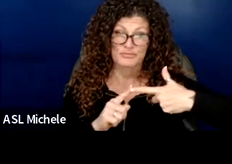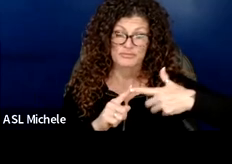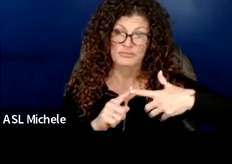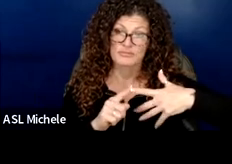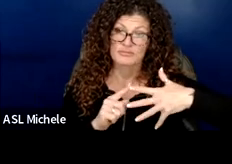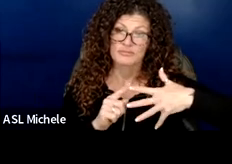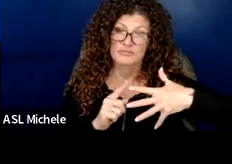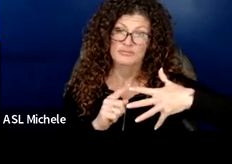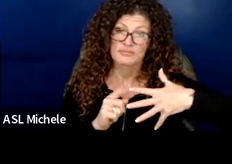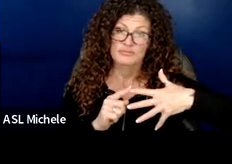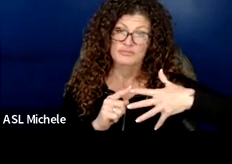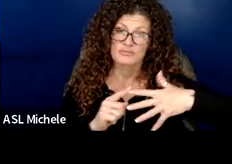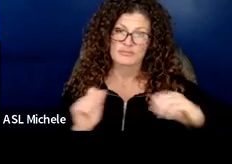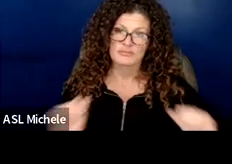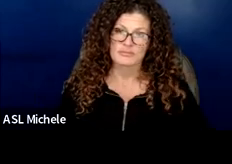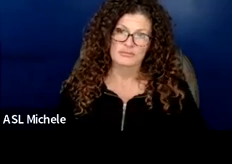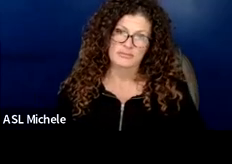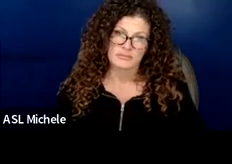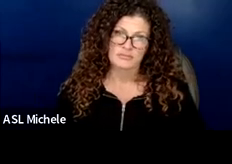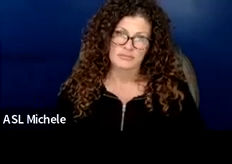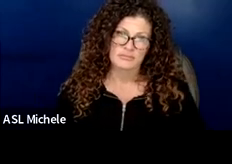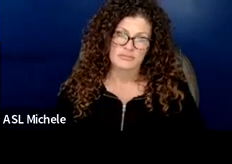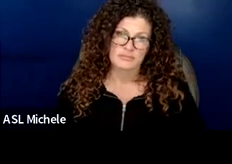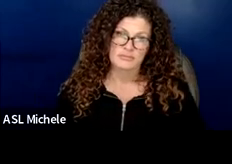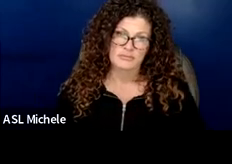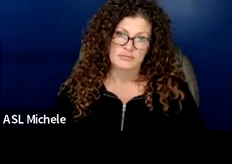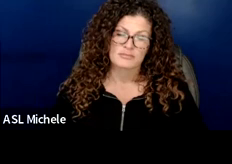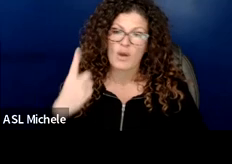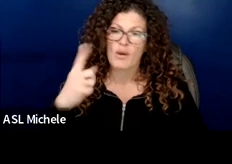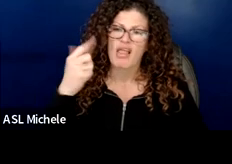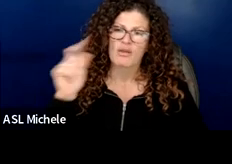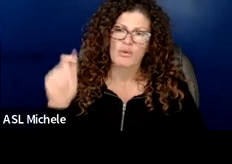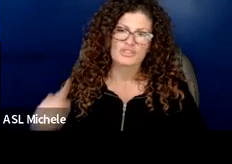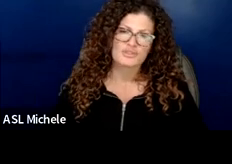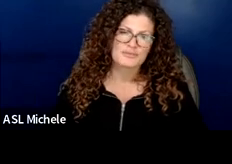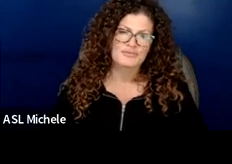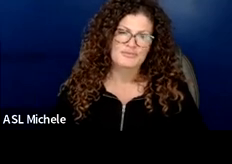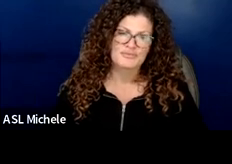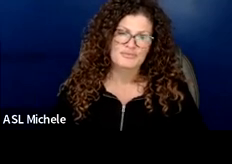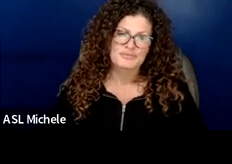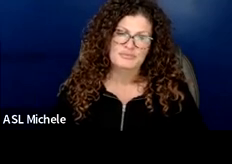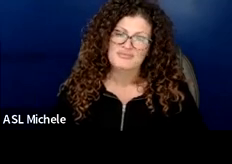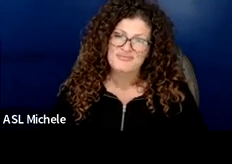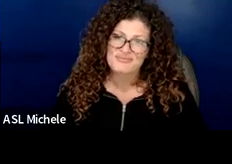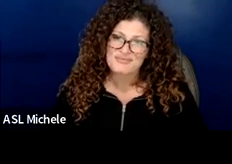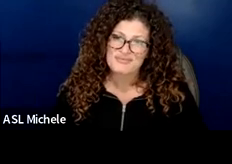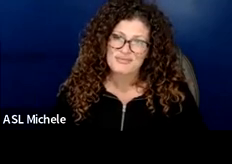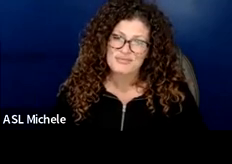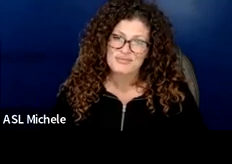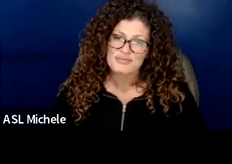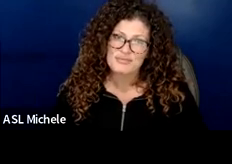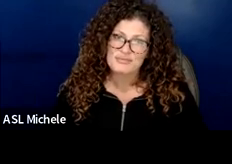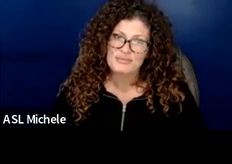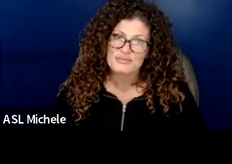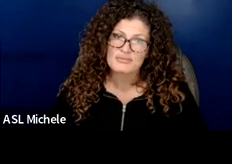i'm really not trying to make it a long process i just have a a question about part one okay do i say that again i said i'm not